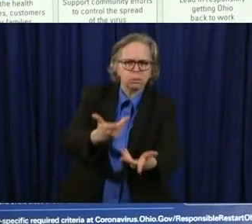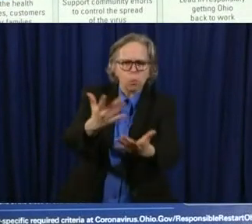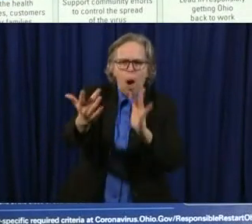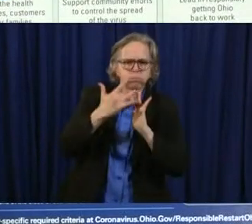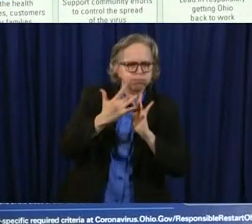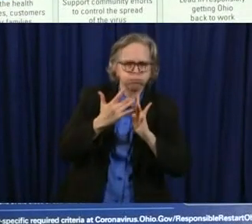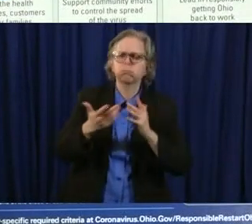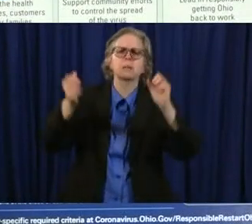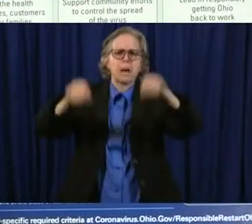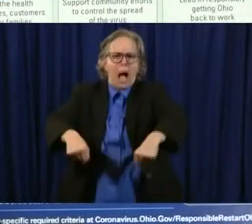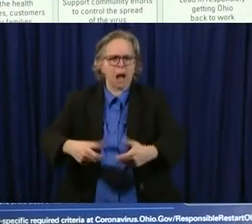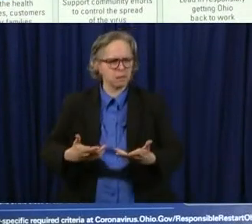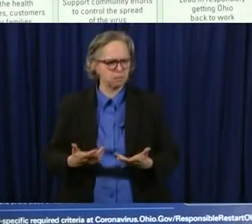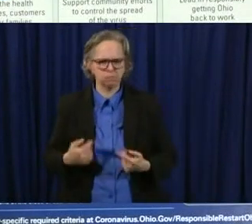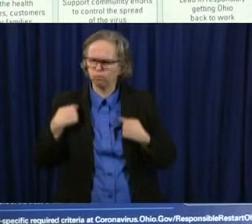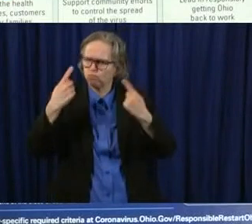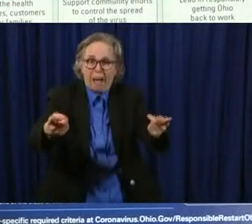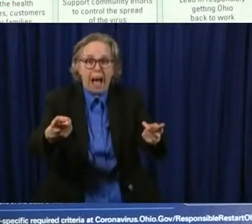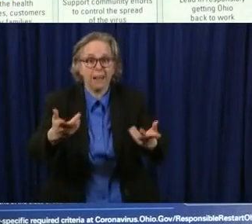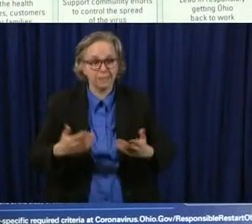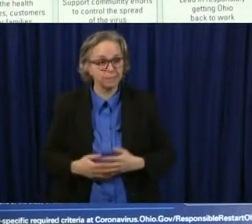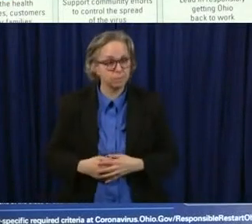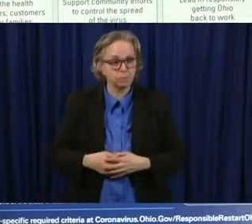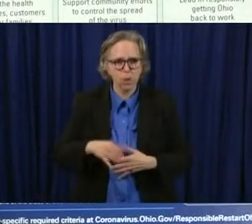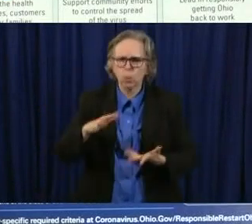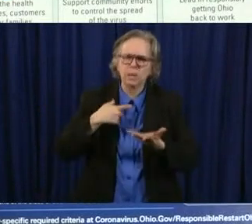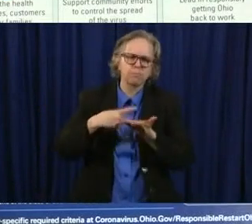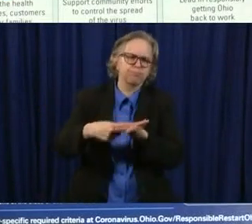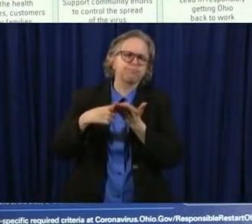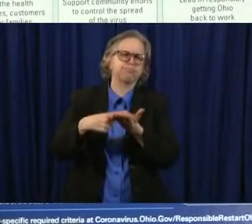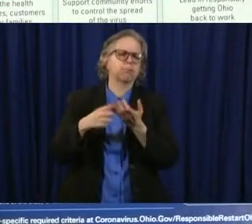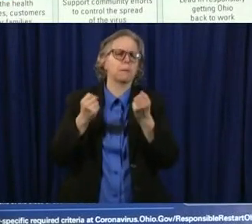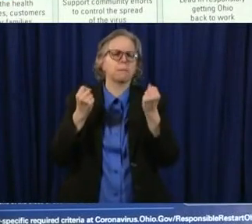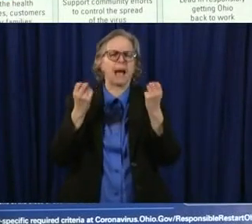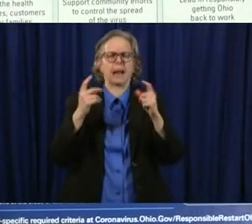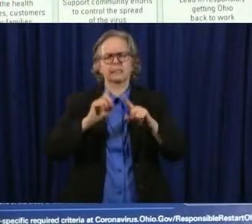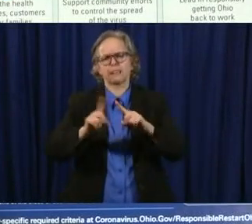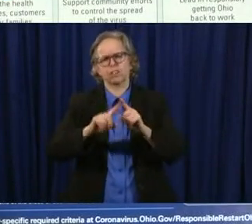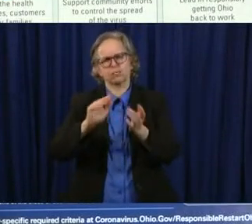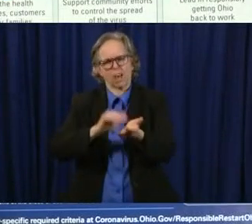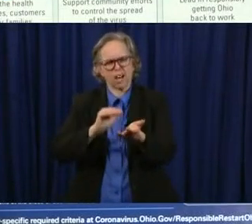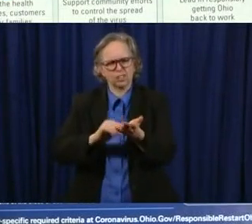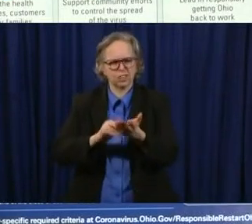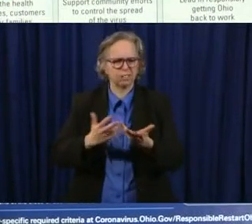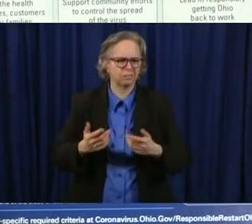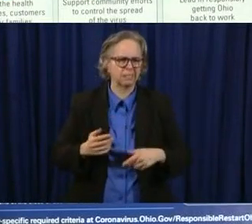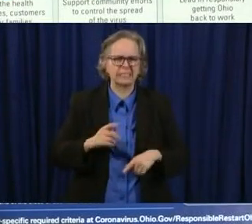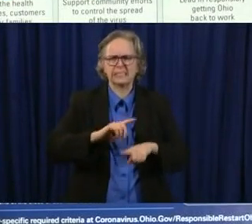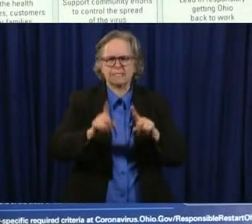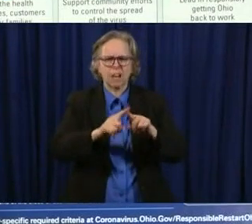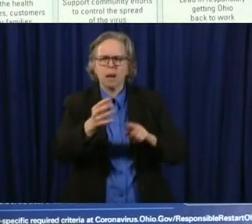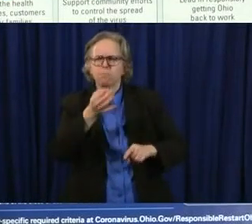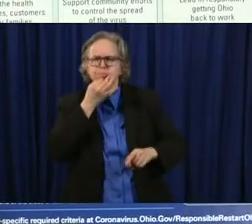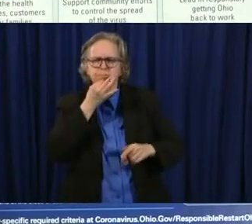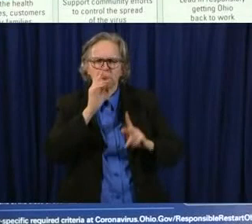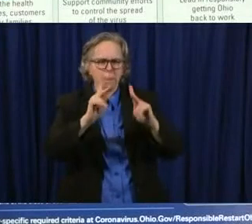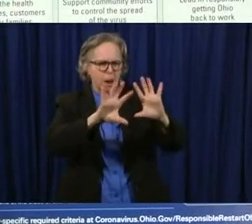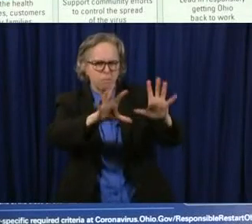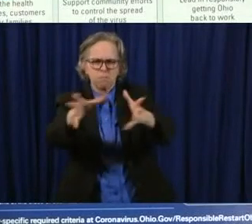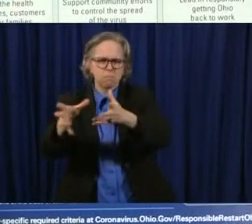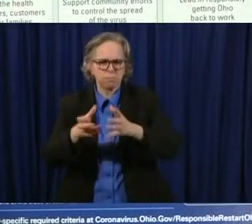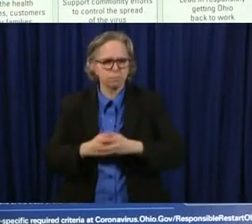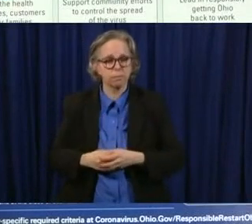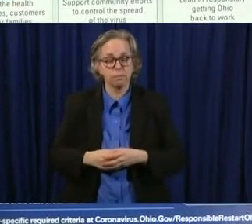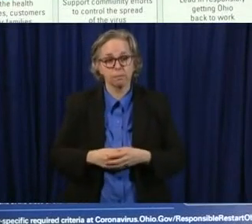you know we've consulted a lot of doctors we've consulted a lot of different experts but ultimately the decision is my